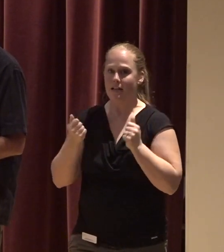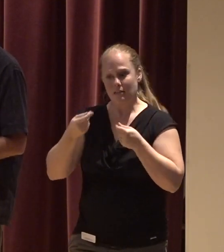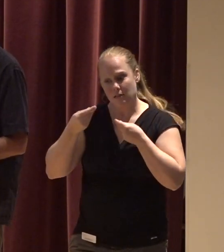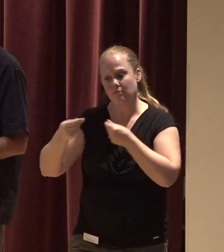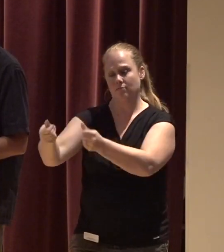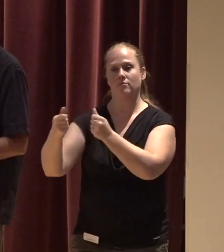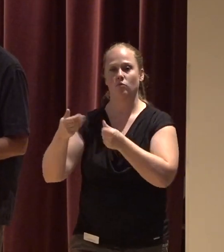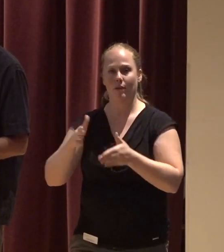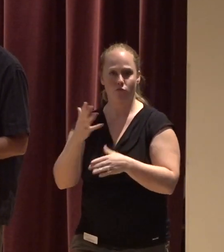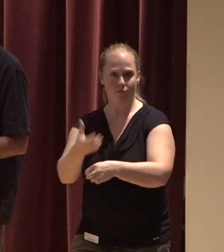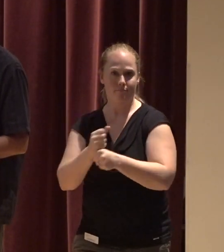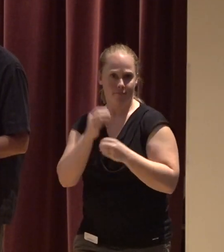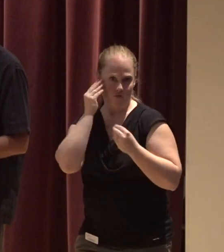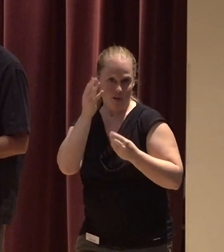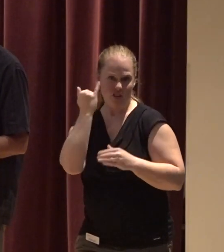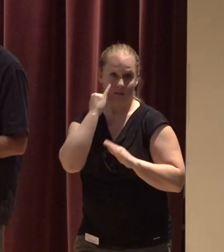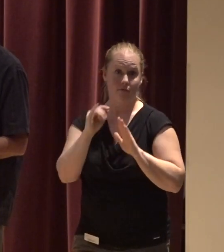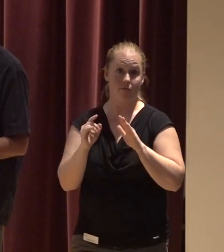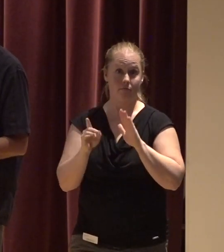particular messages